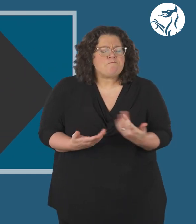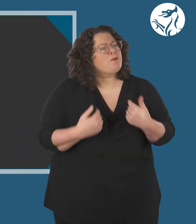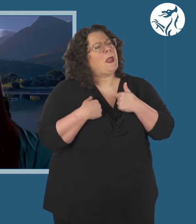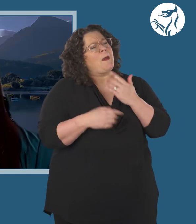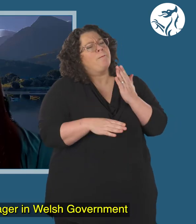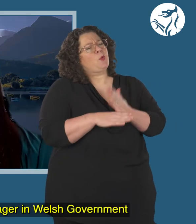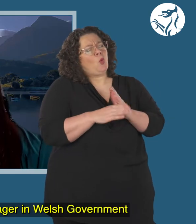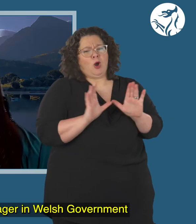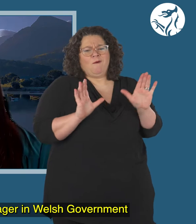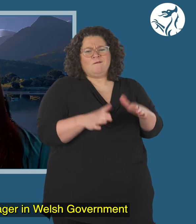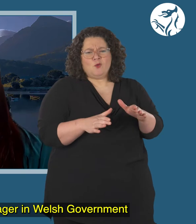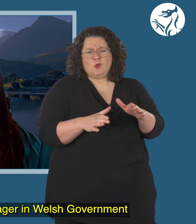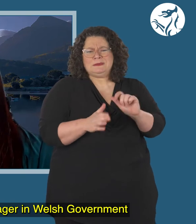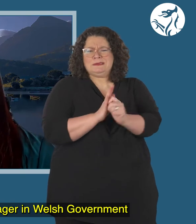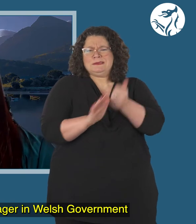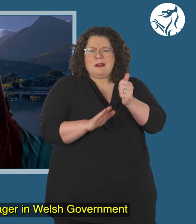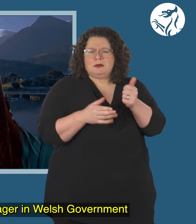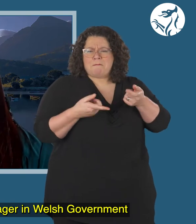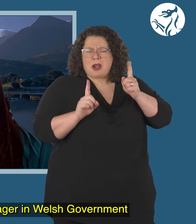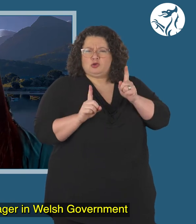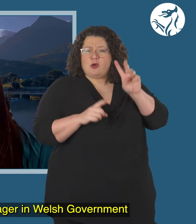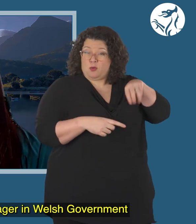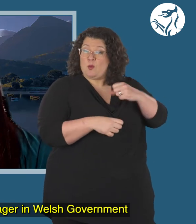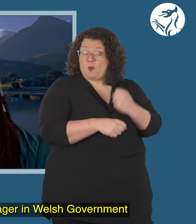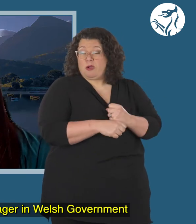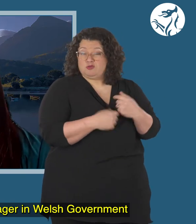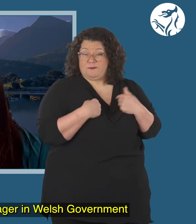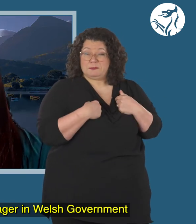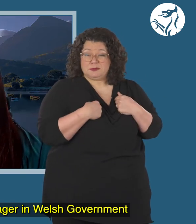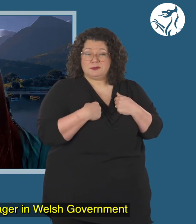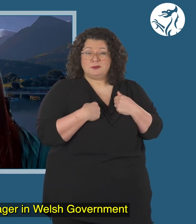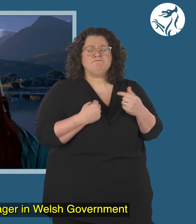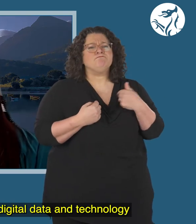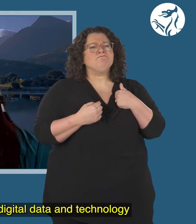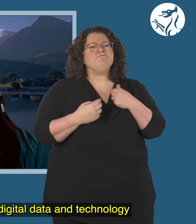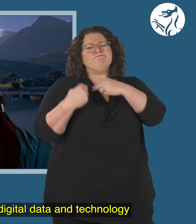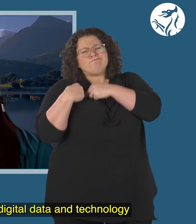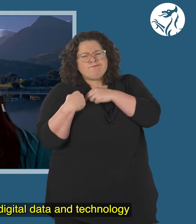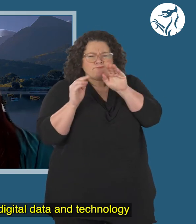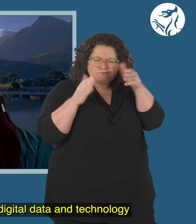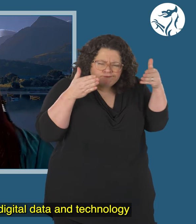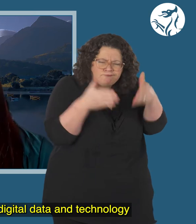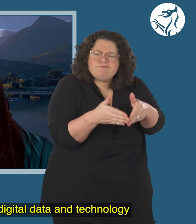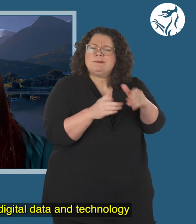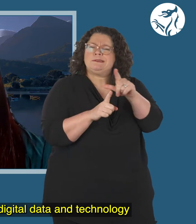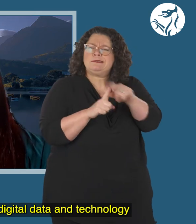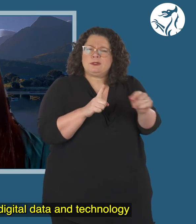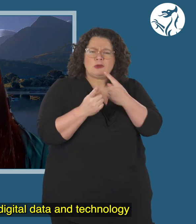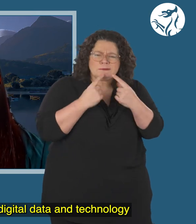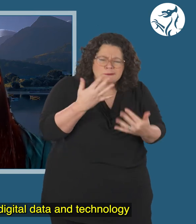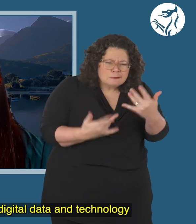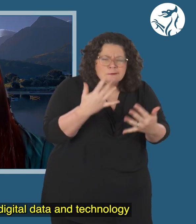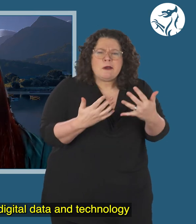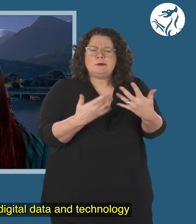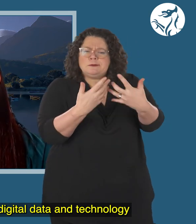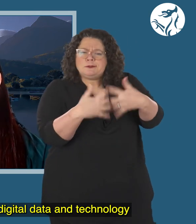I'm the workforce and skills manager in Welsh Government. And I, in particular, look